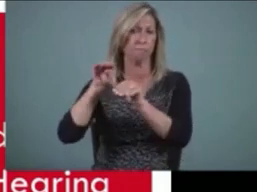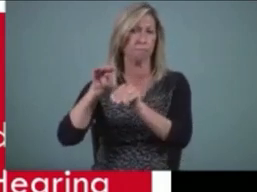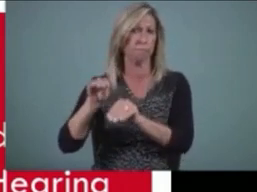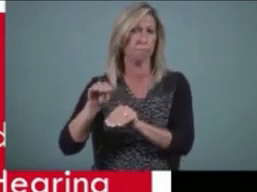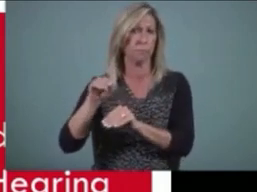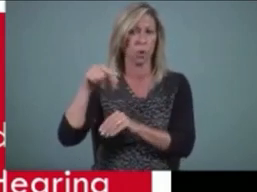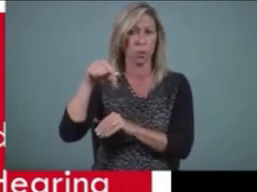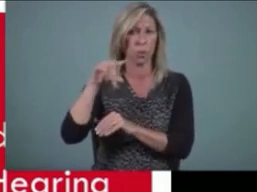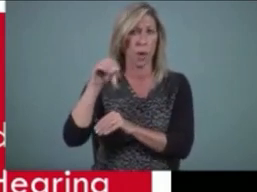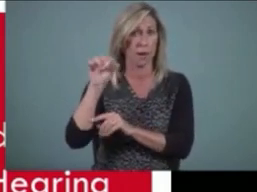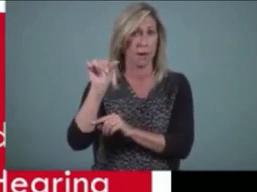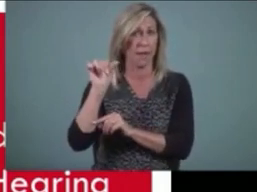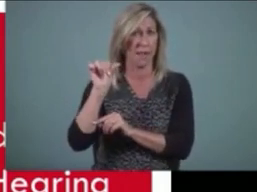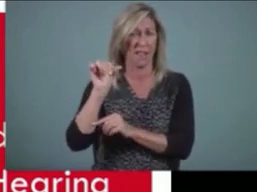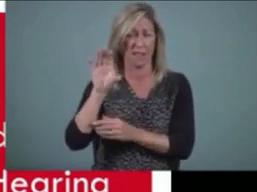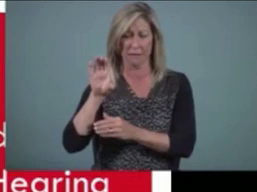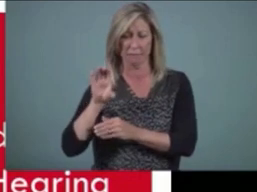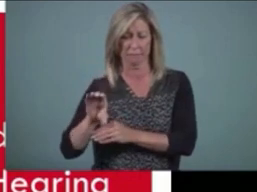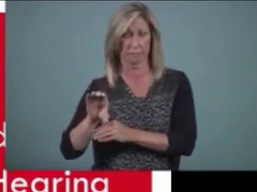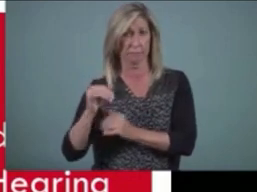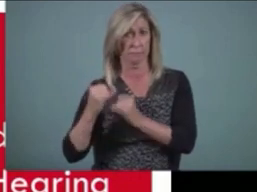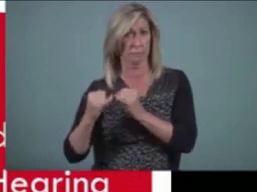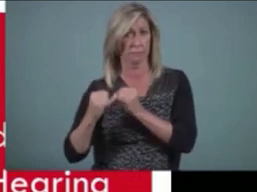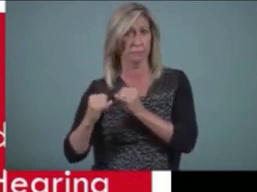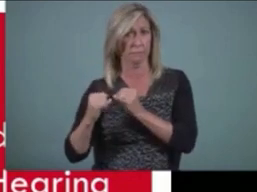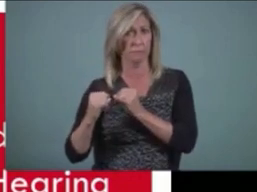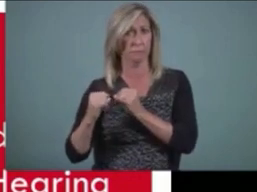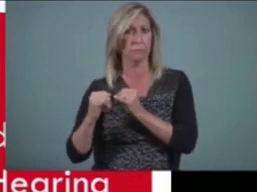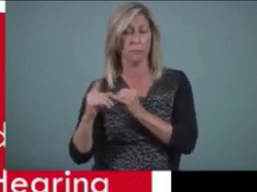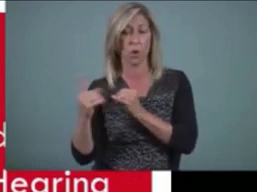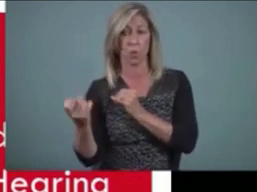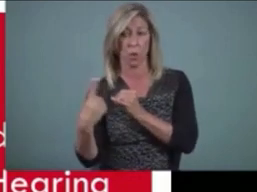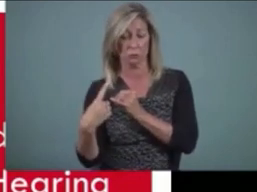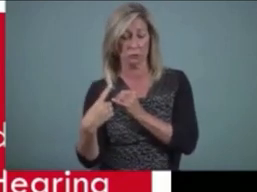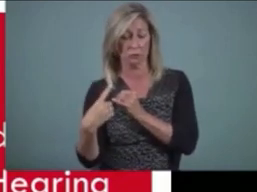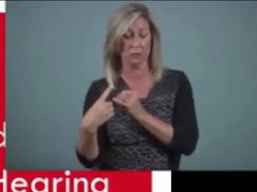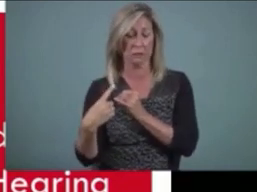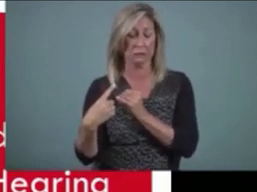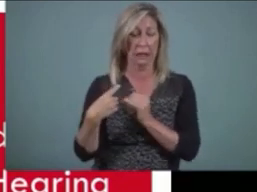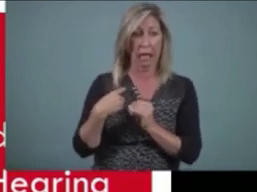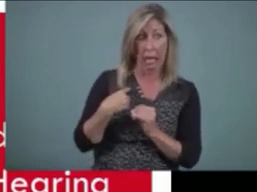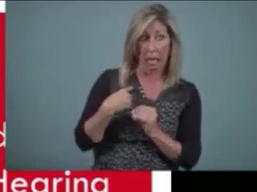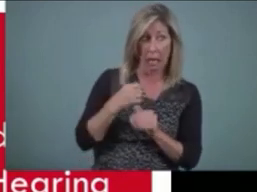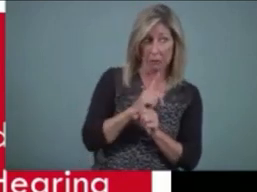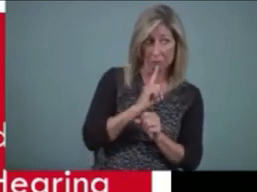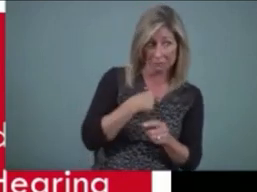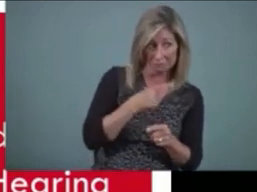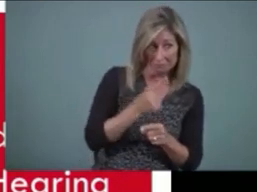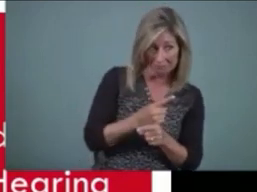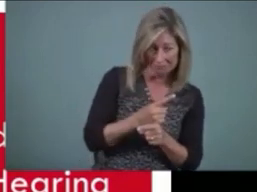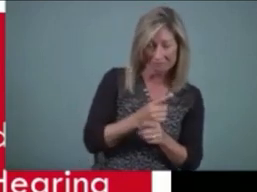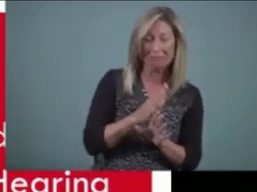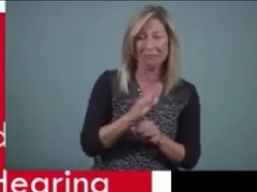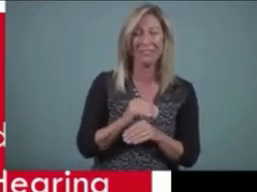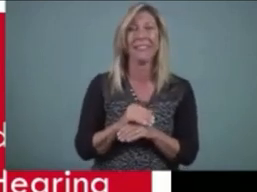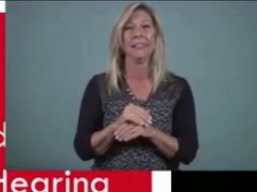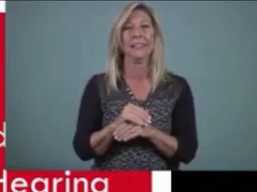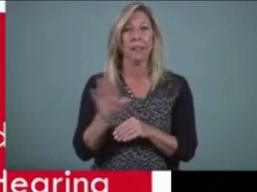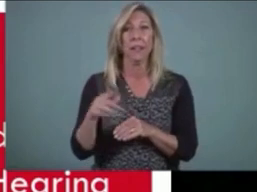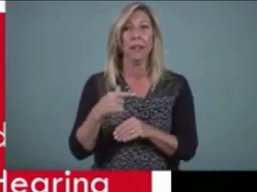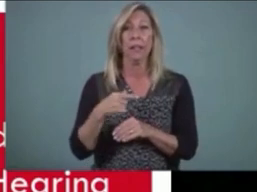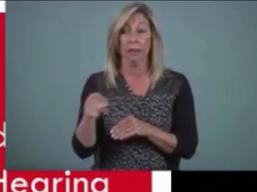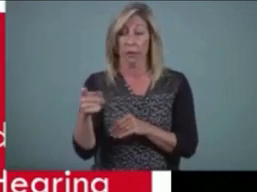page. Sorry, was asking a question and stating it at the same time. And then I will read them out to Dr. Mayer